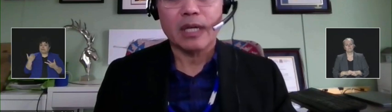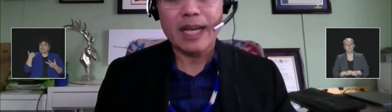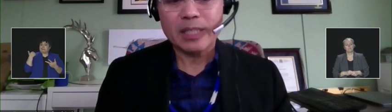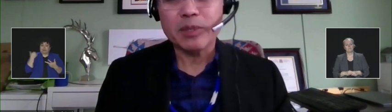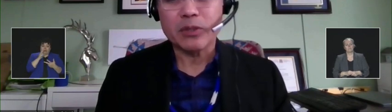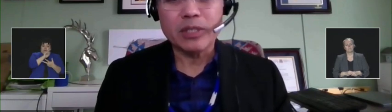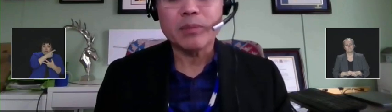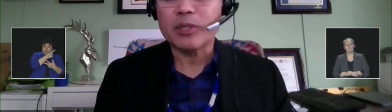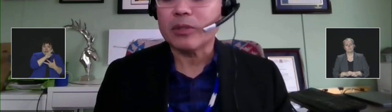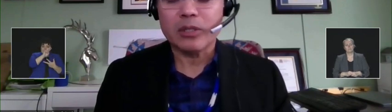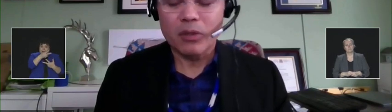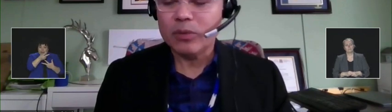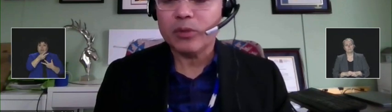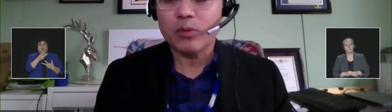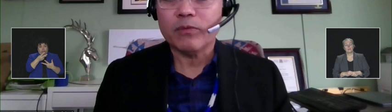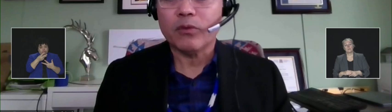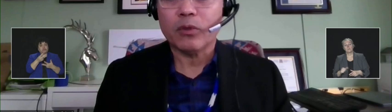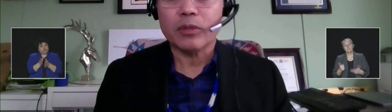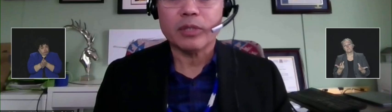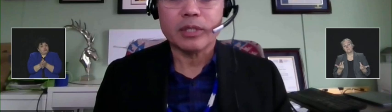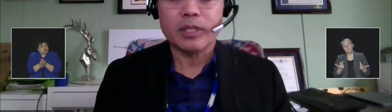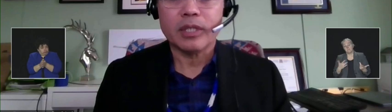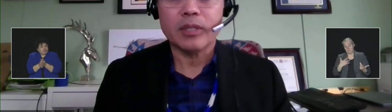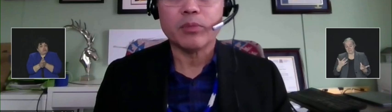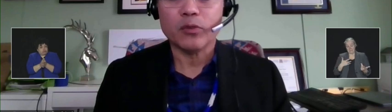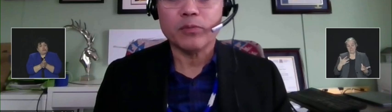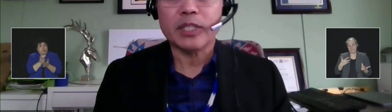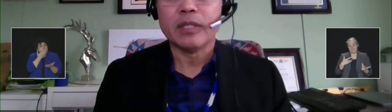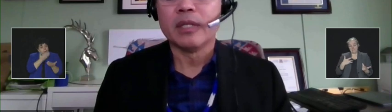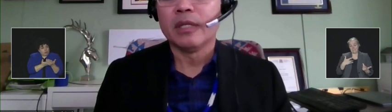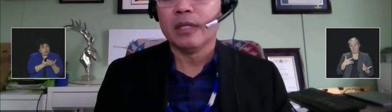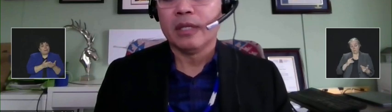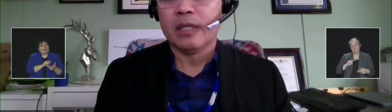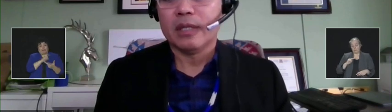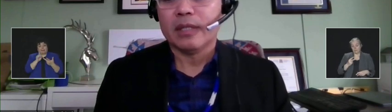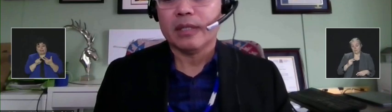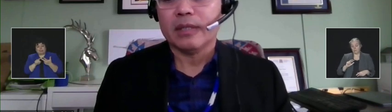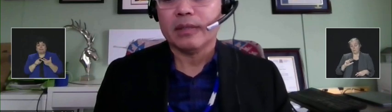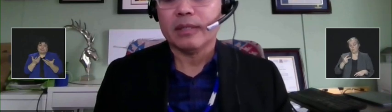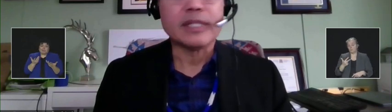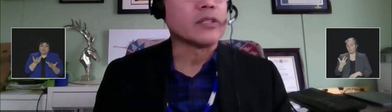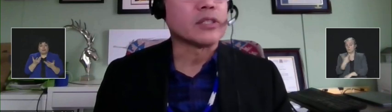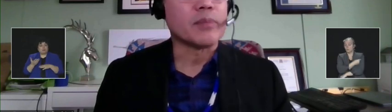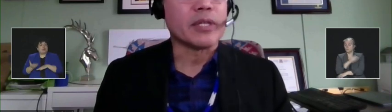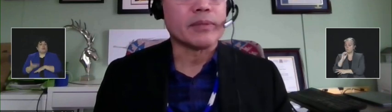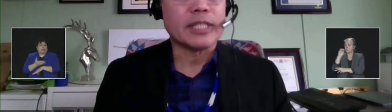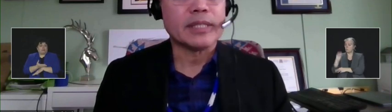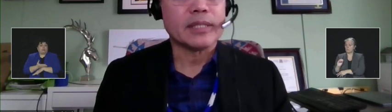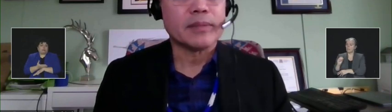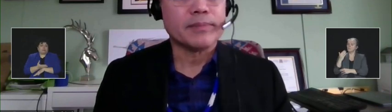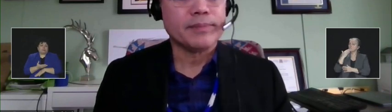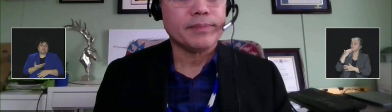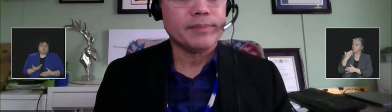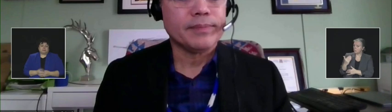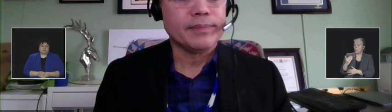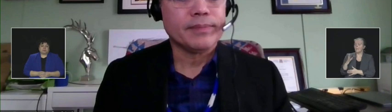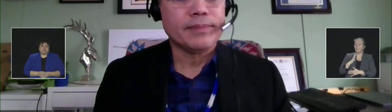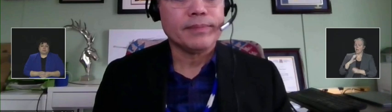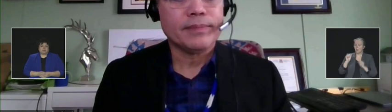has been good, but there's always room for improvement. I think I'll stop there. Thanks.